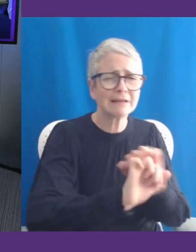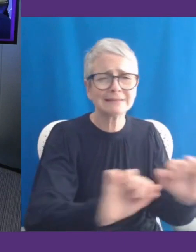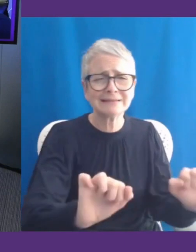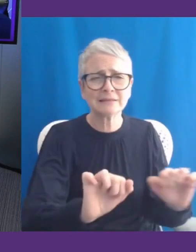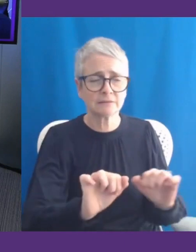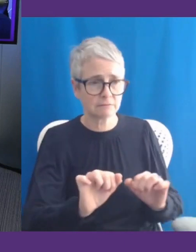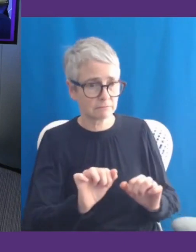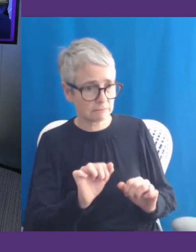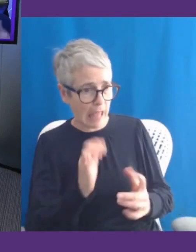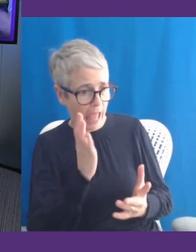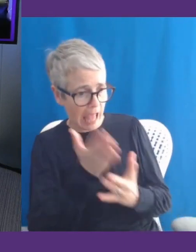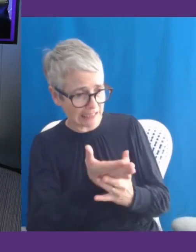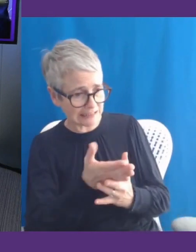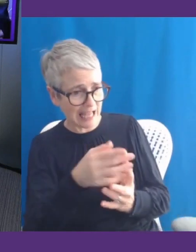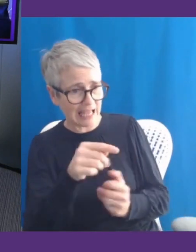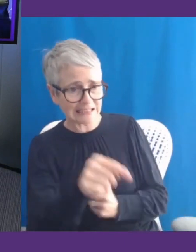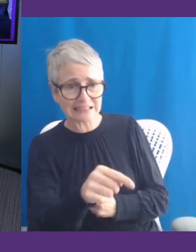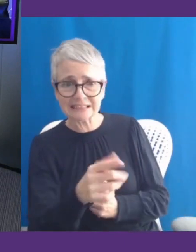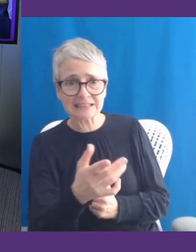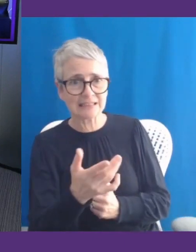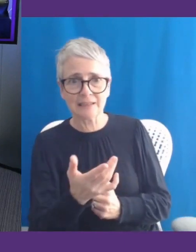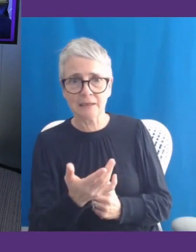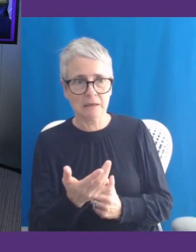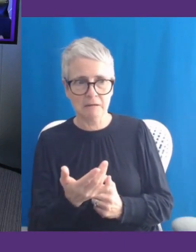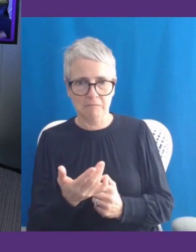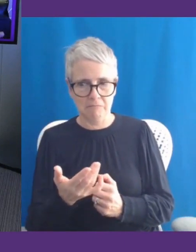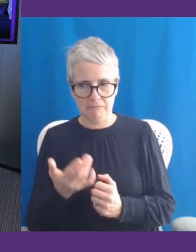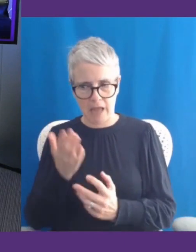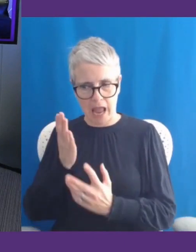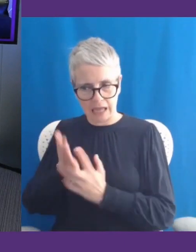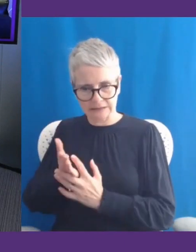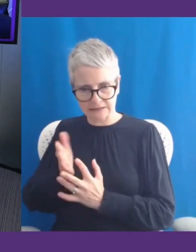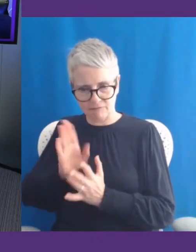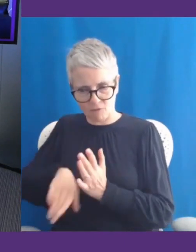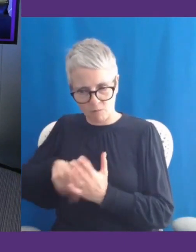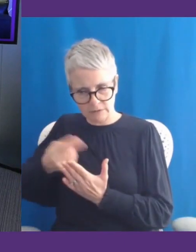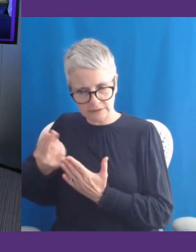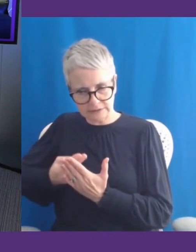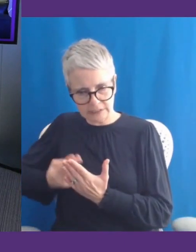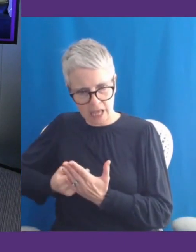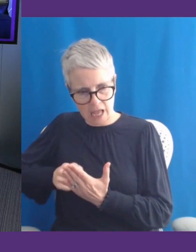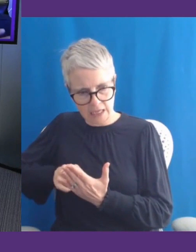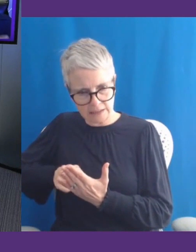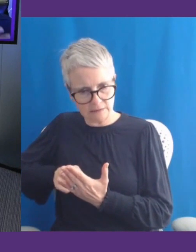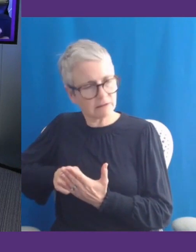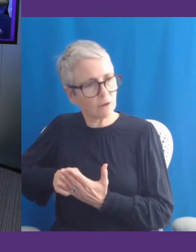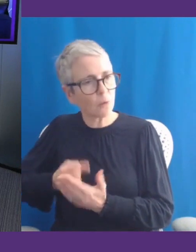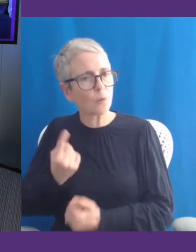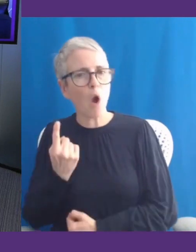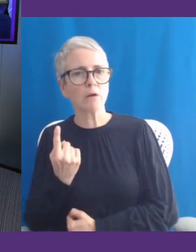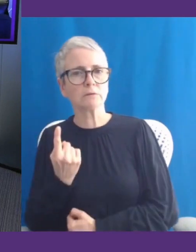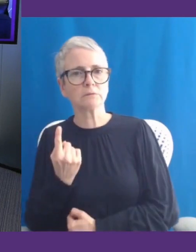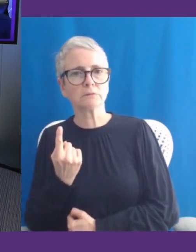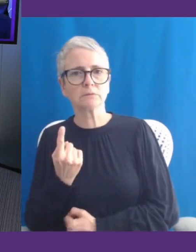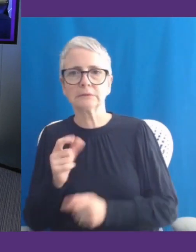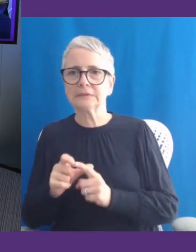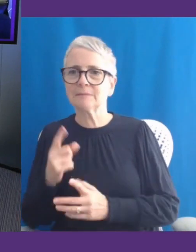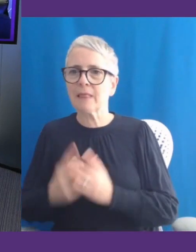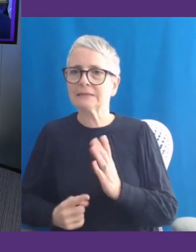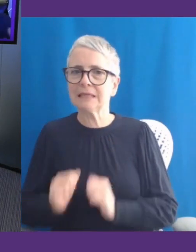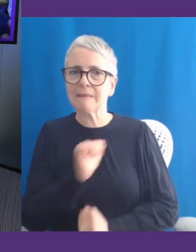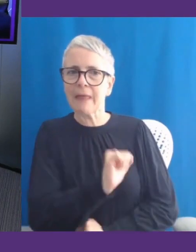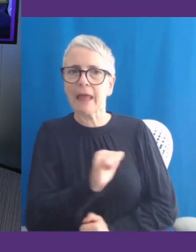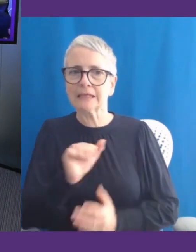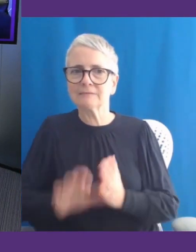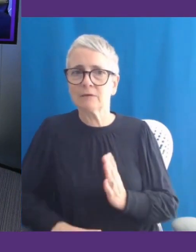design, it's not, it cannot be limited to one disability experience. It has to be multifaceted and that